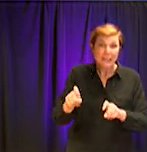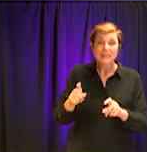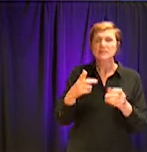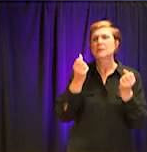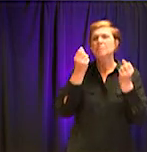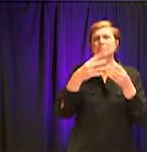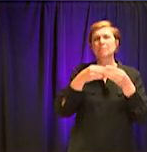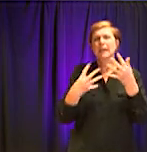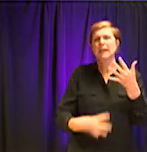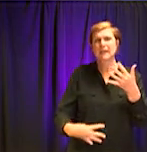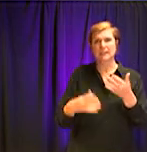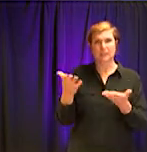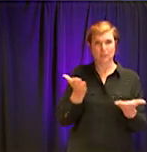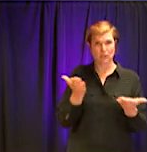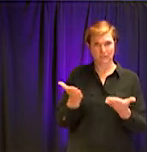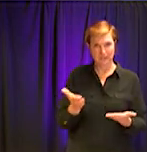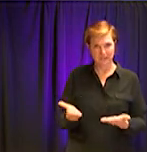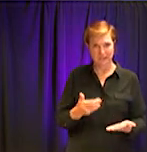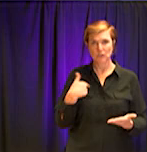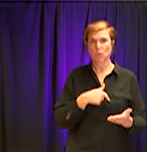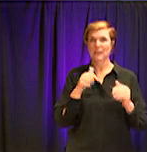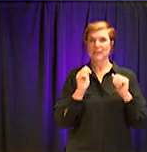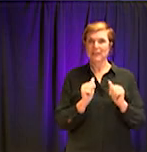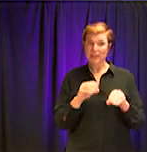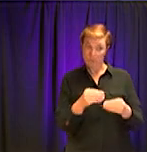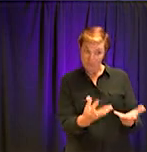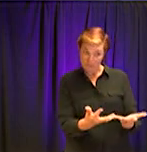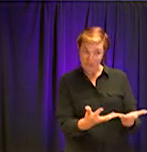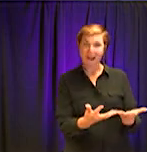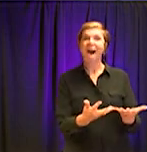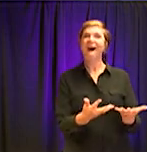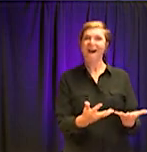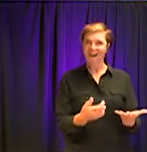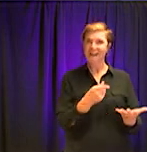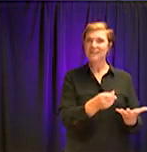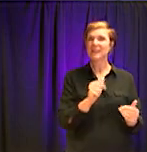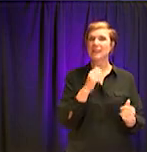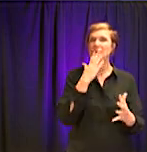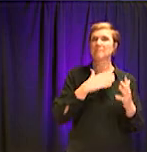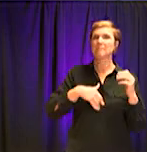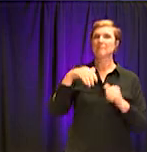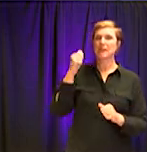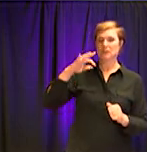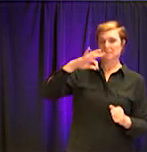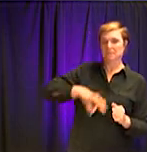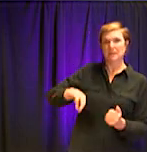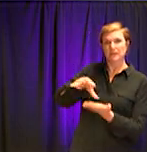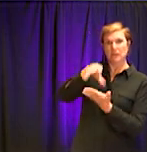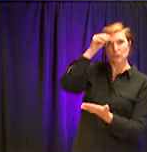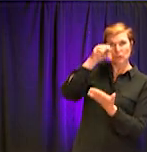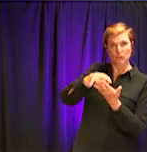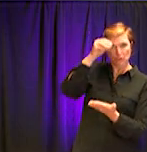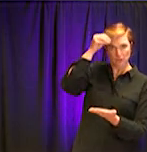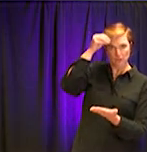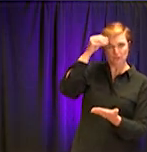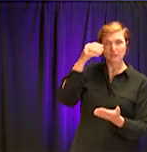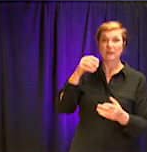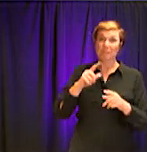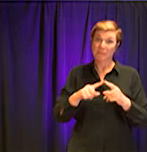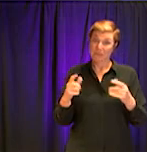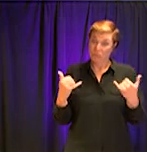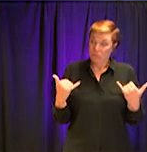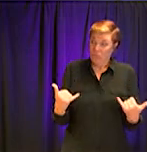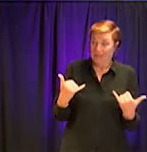that will help that child maximize their opportunity to learn. Well, as you know, in this time where we're